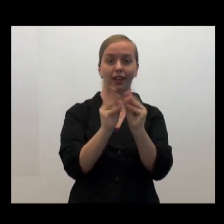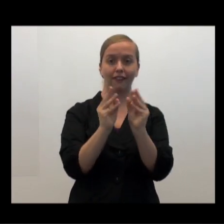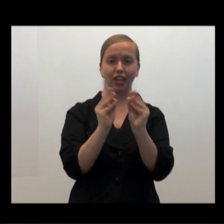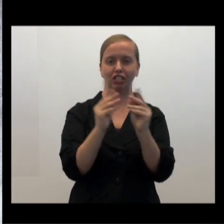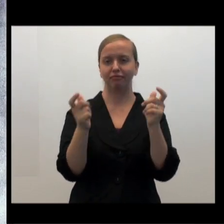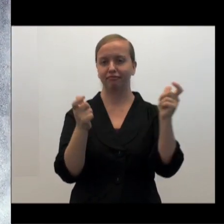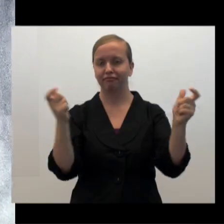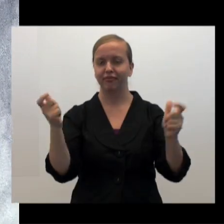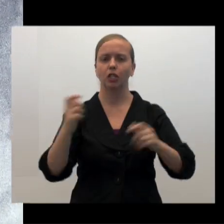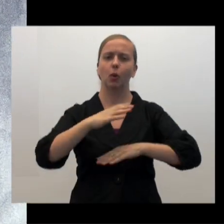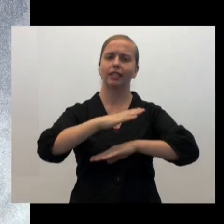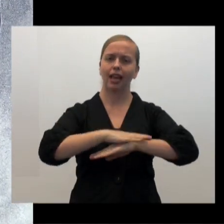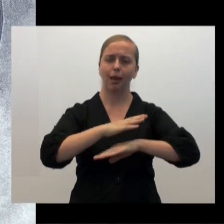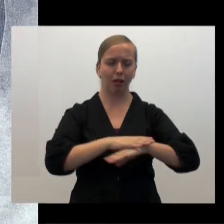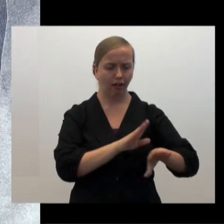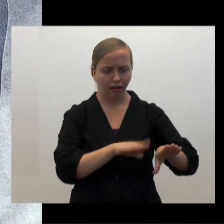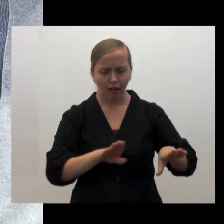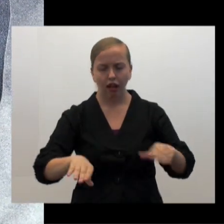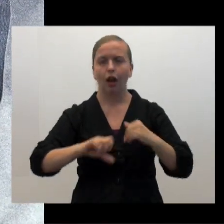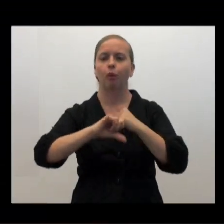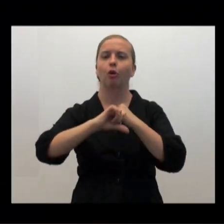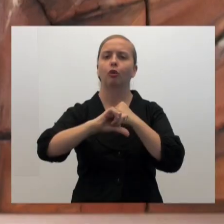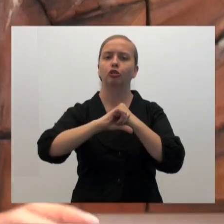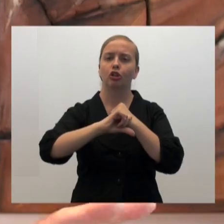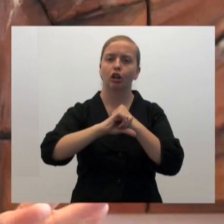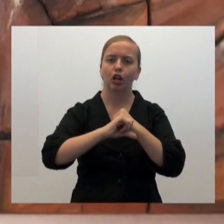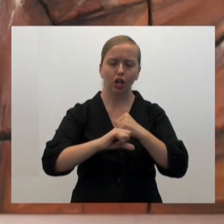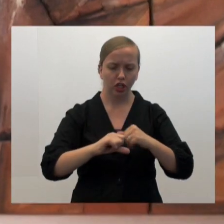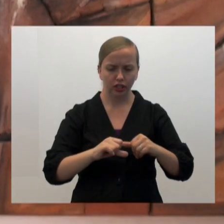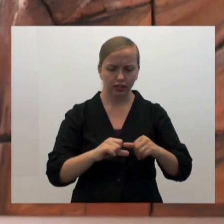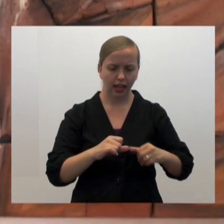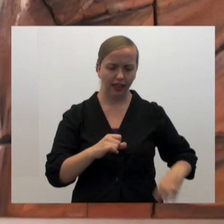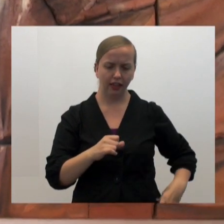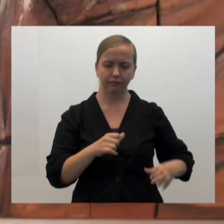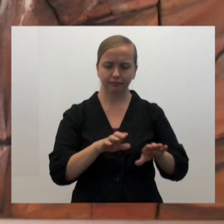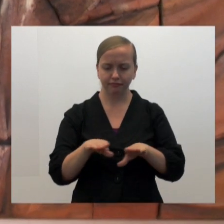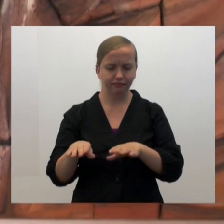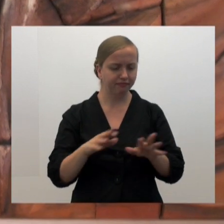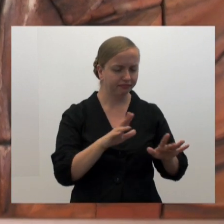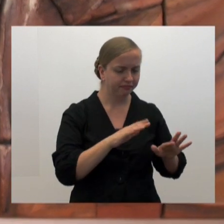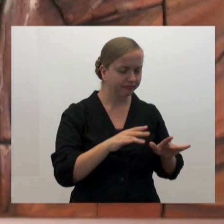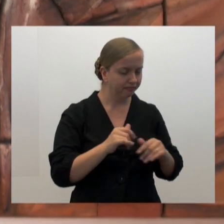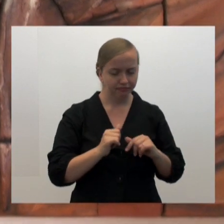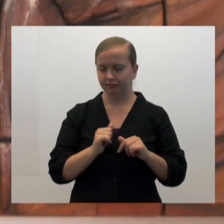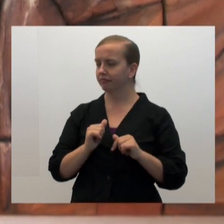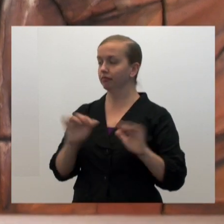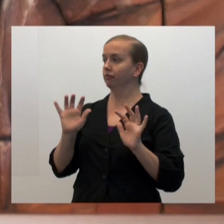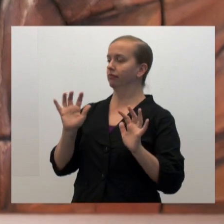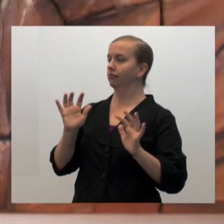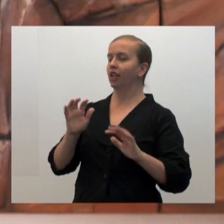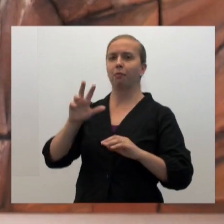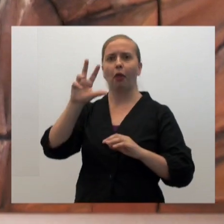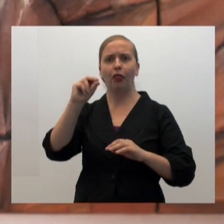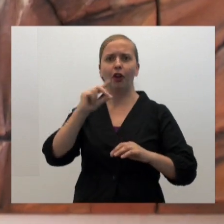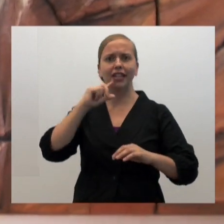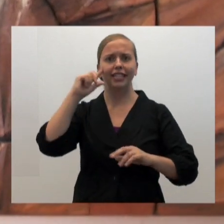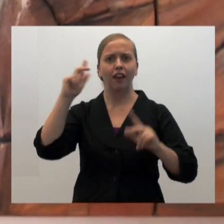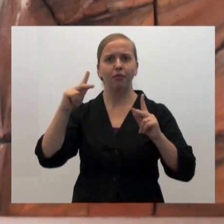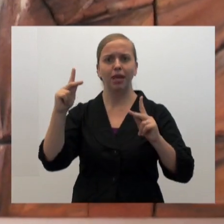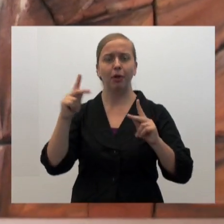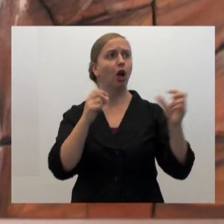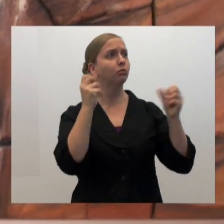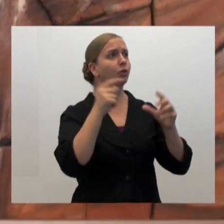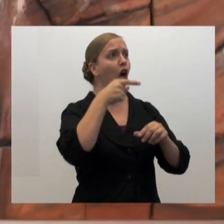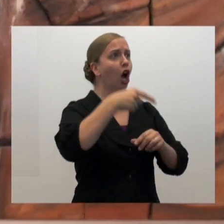convention, and I was putting out some brochures and a couple of the devices. I turned around, and there were